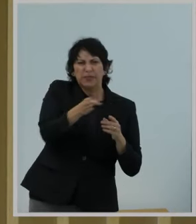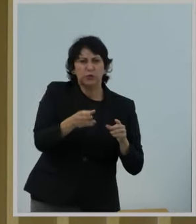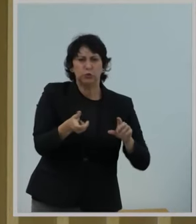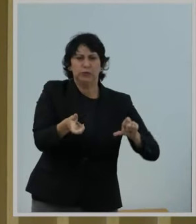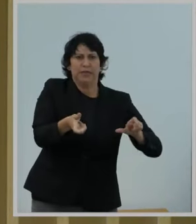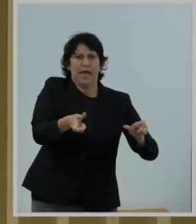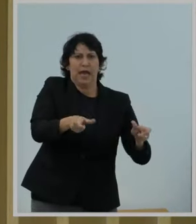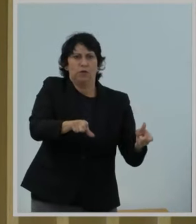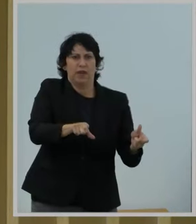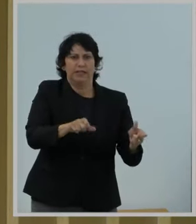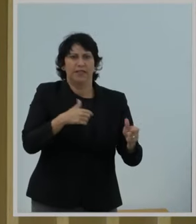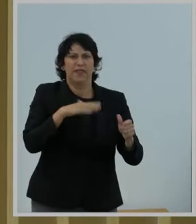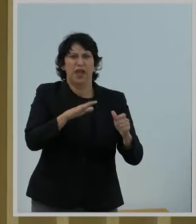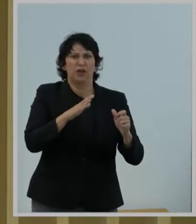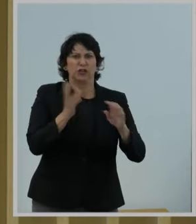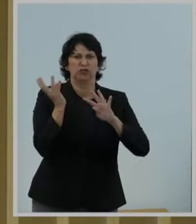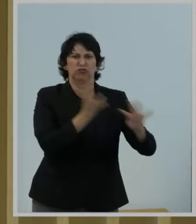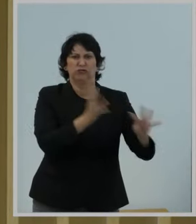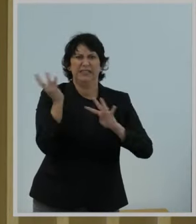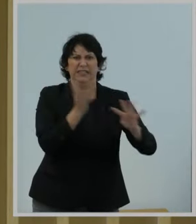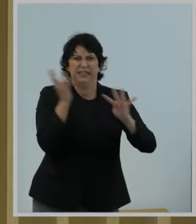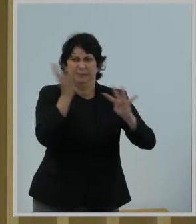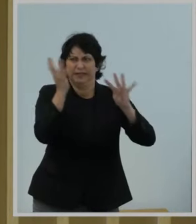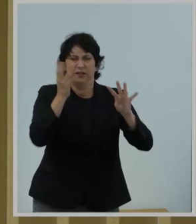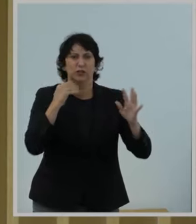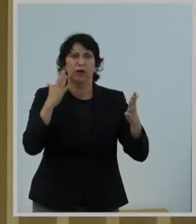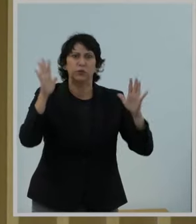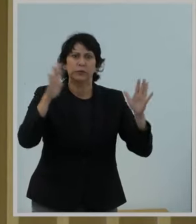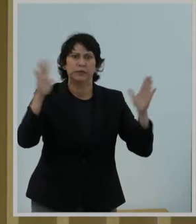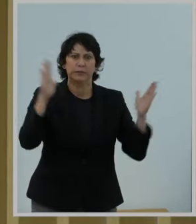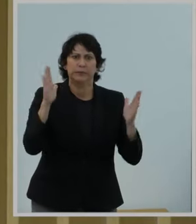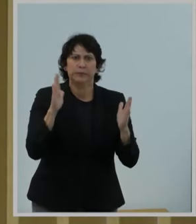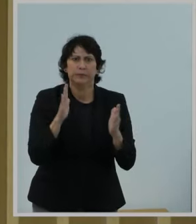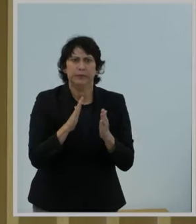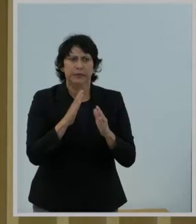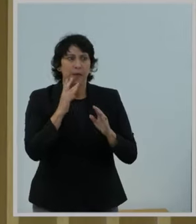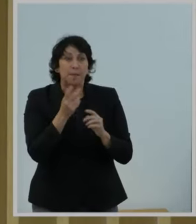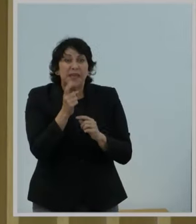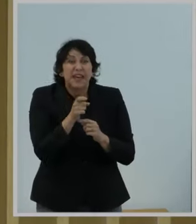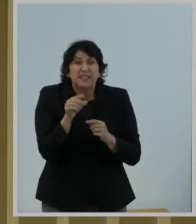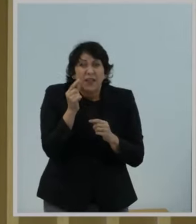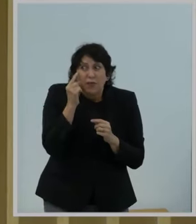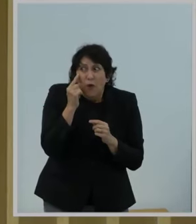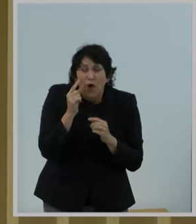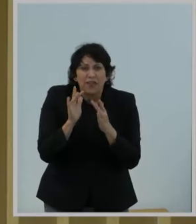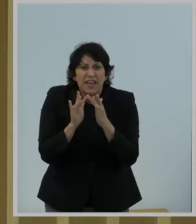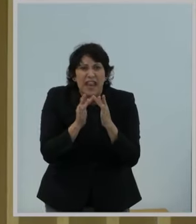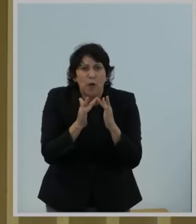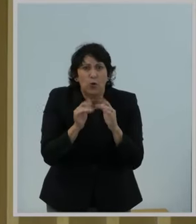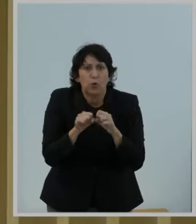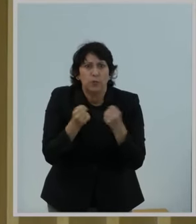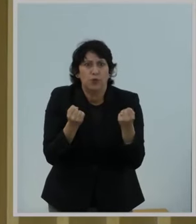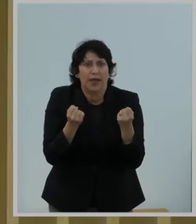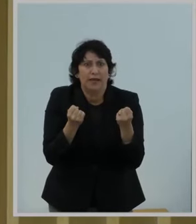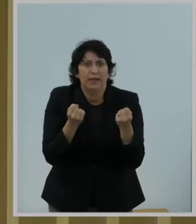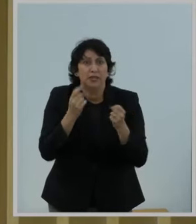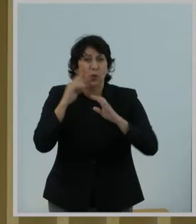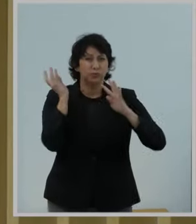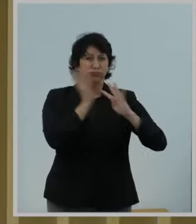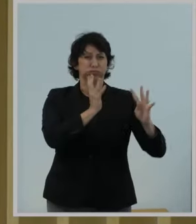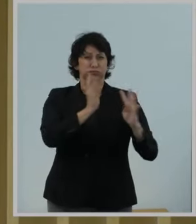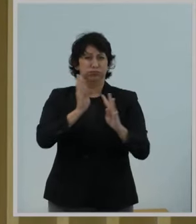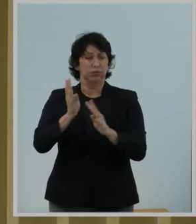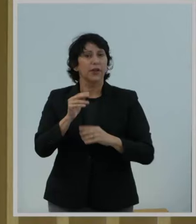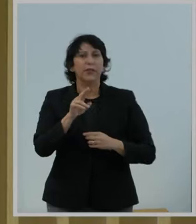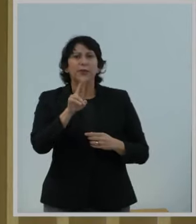streams because they were afraid that Europe's fragile networks would break. The U.S. had